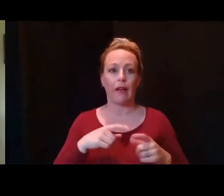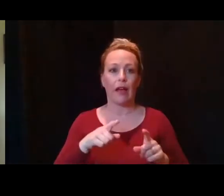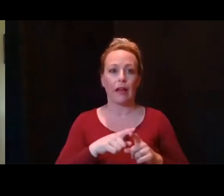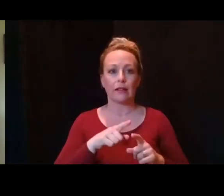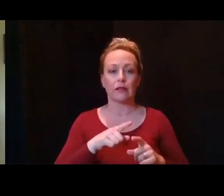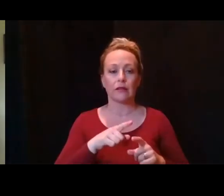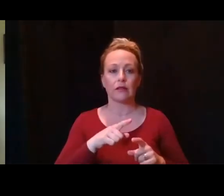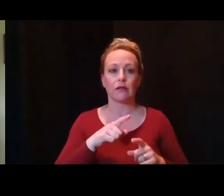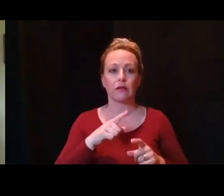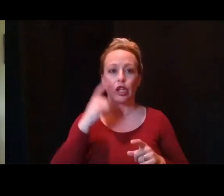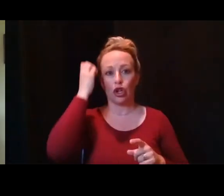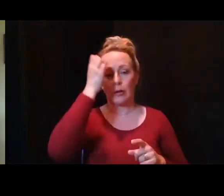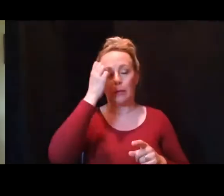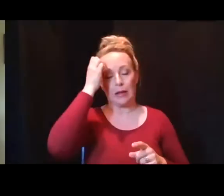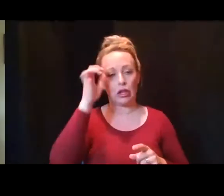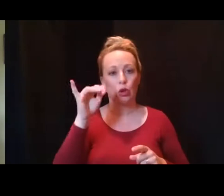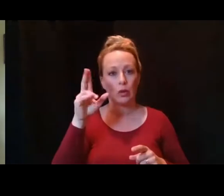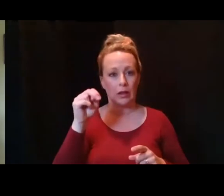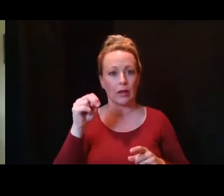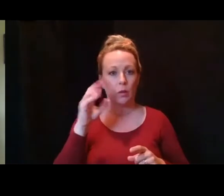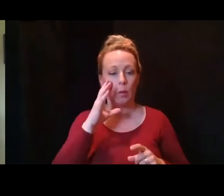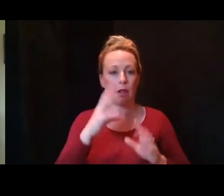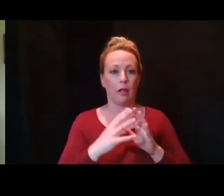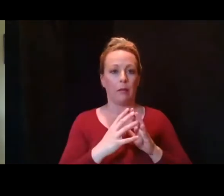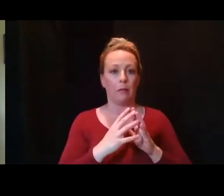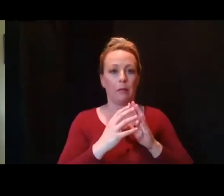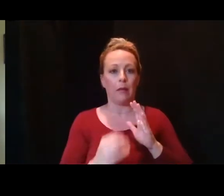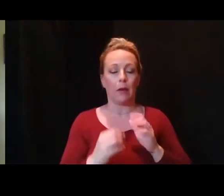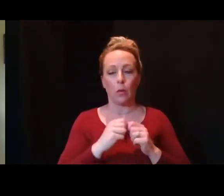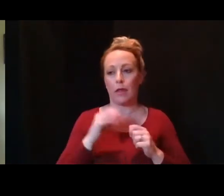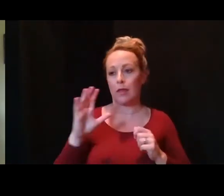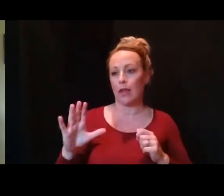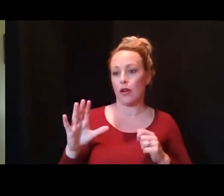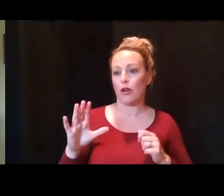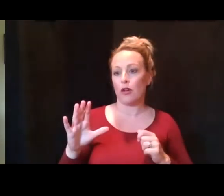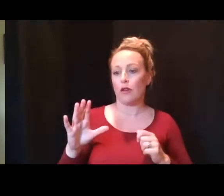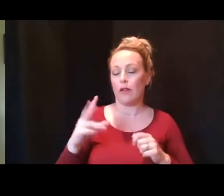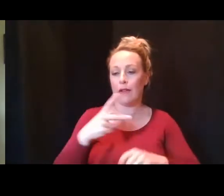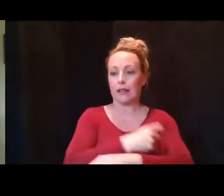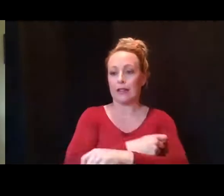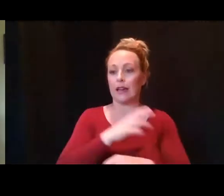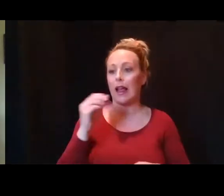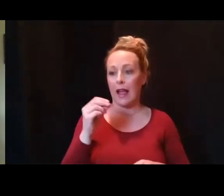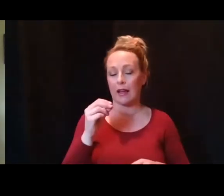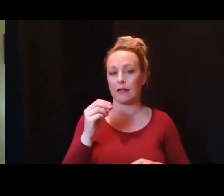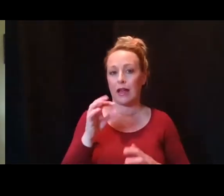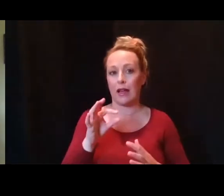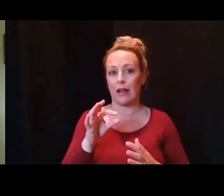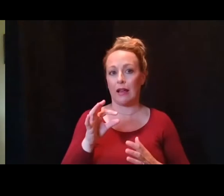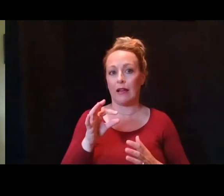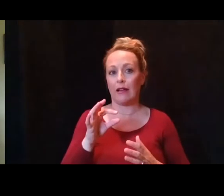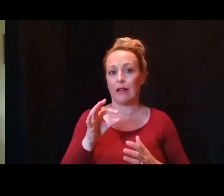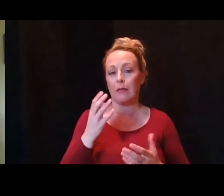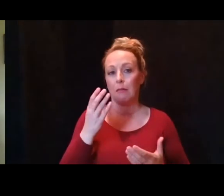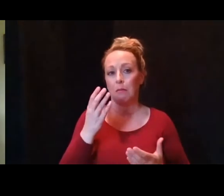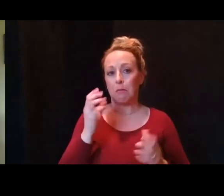has done with the AstraZeneca vaccine and recommend excluding certain high-risk age cohorts